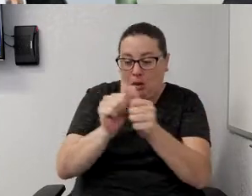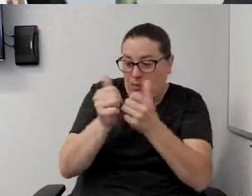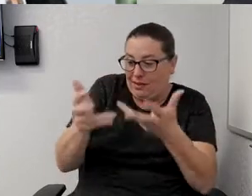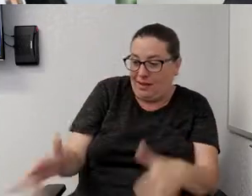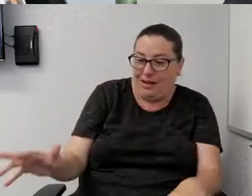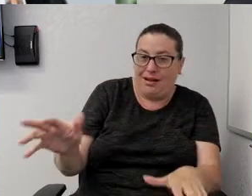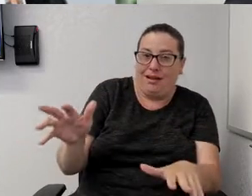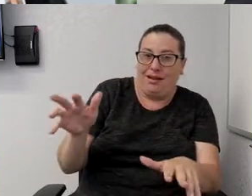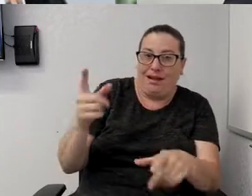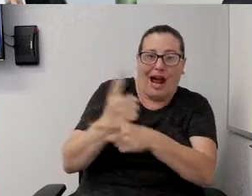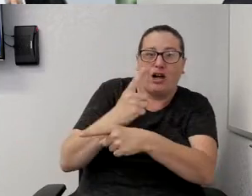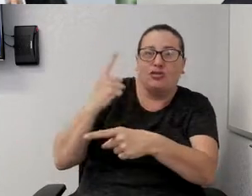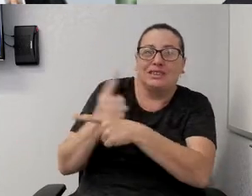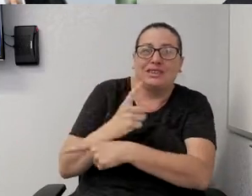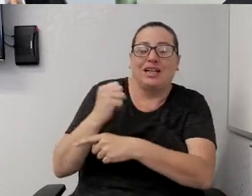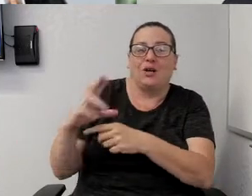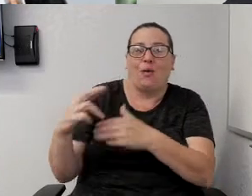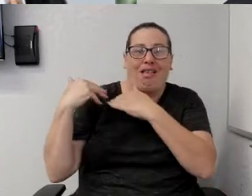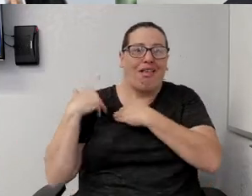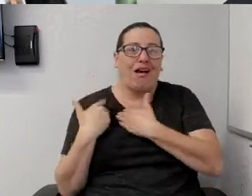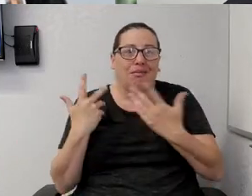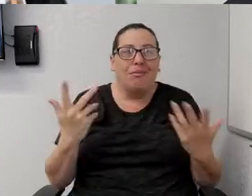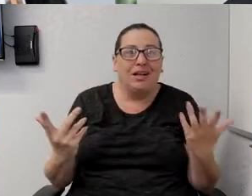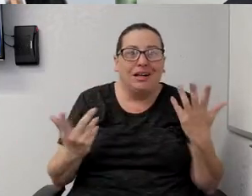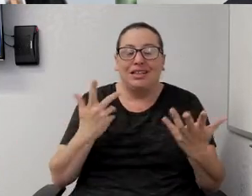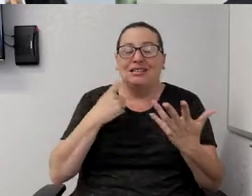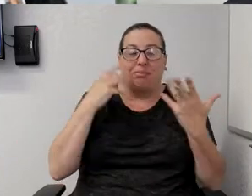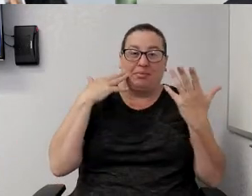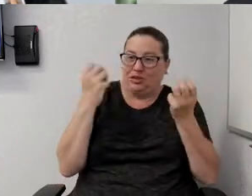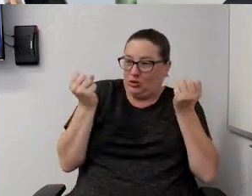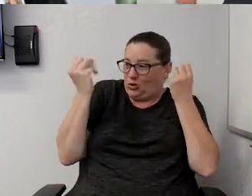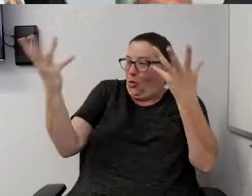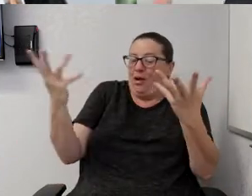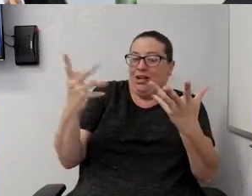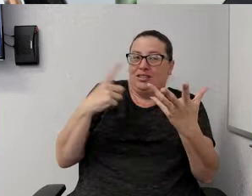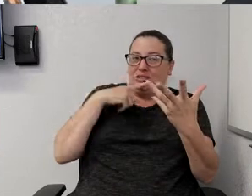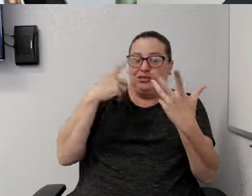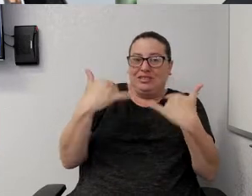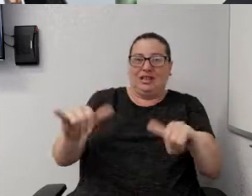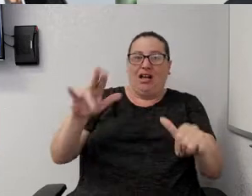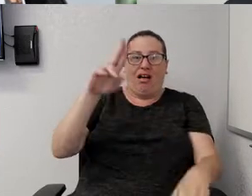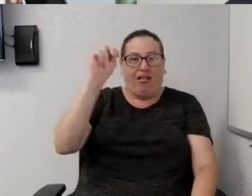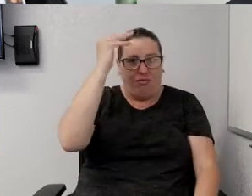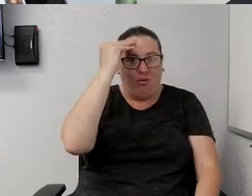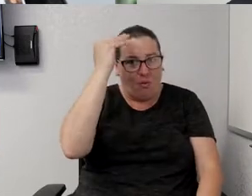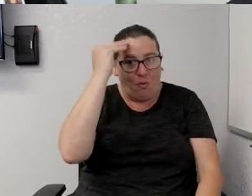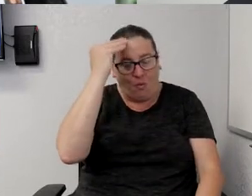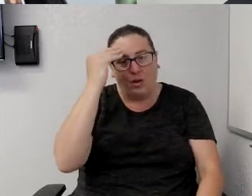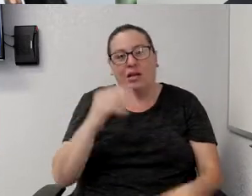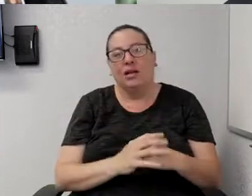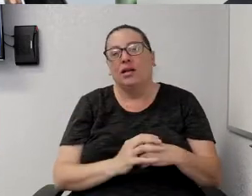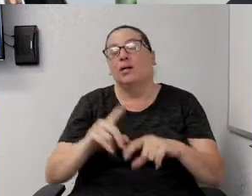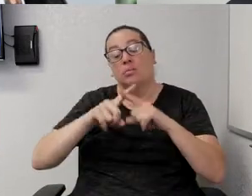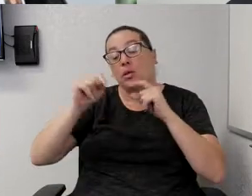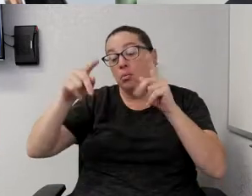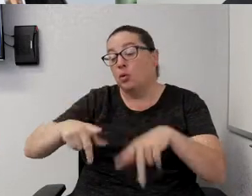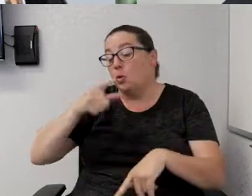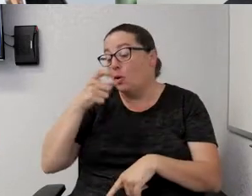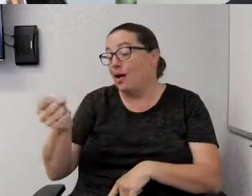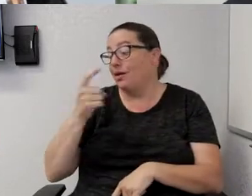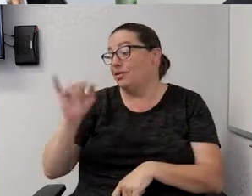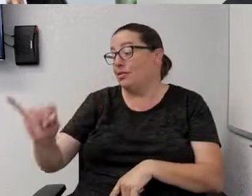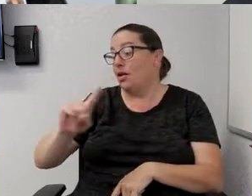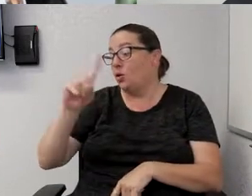reliability, just given so much is still unknown. But the person that asked that question is absolutely right. We,